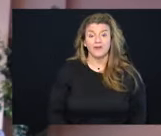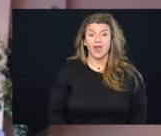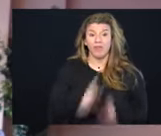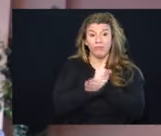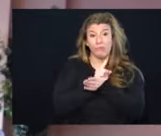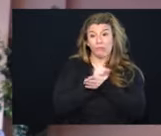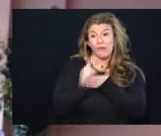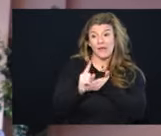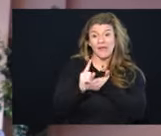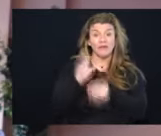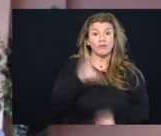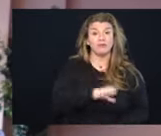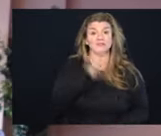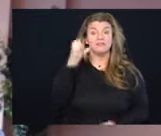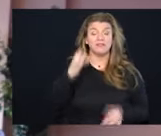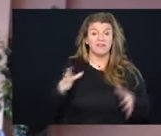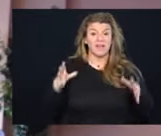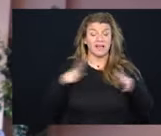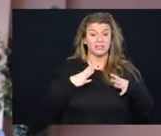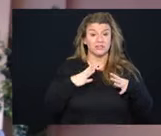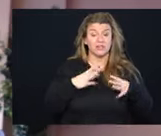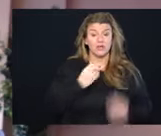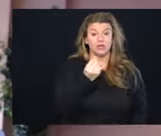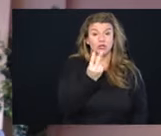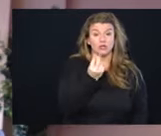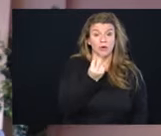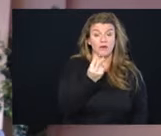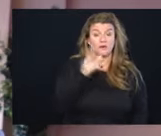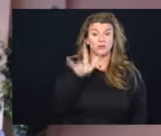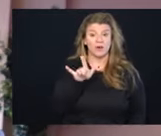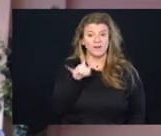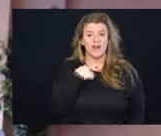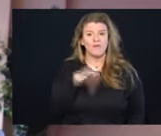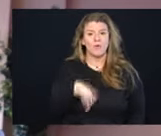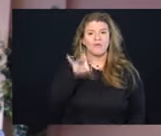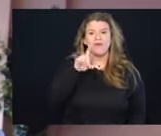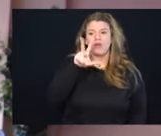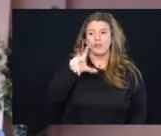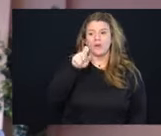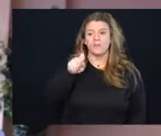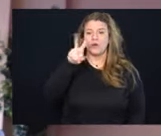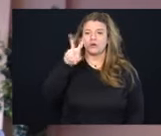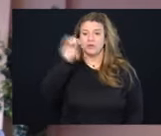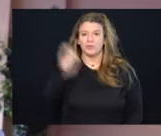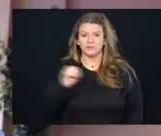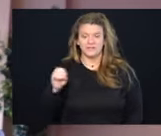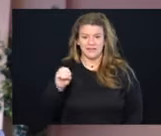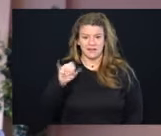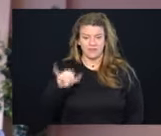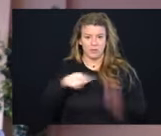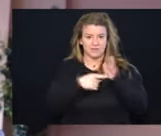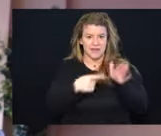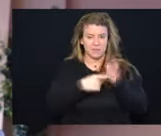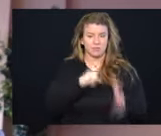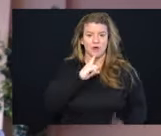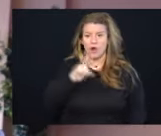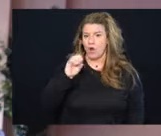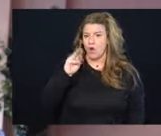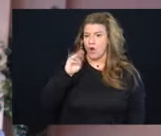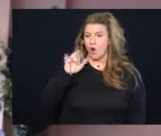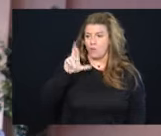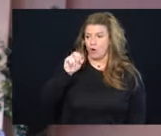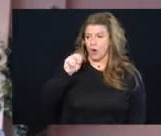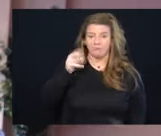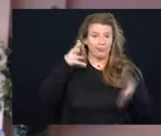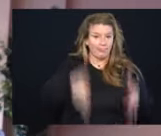of the Christmas vacation on 1225, we found 3.2% of the, of the samples were Omicron, the rest